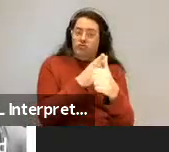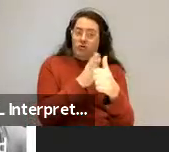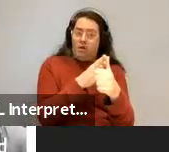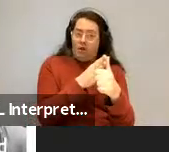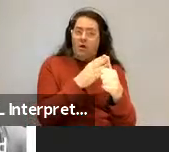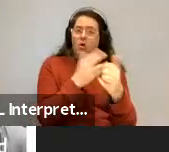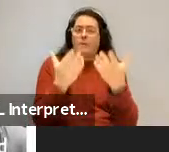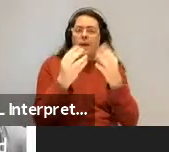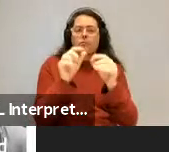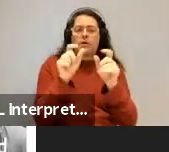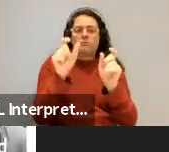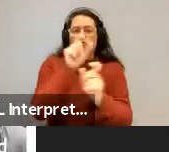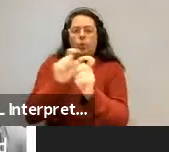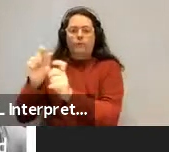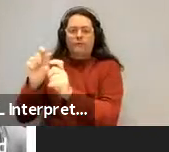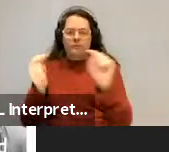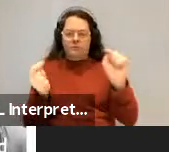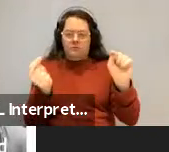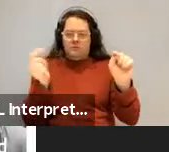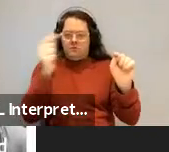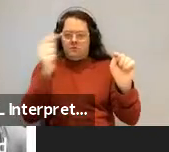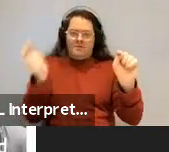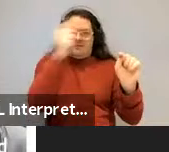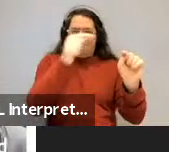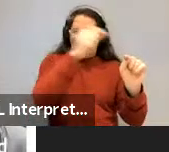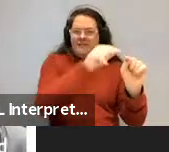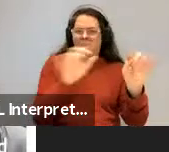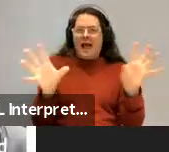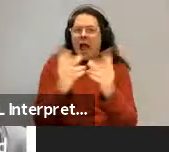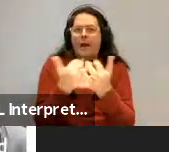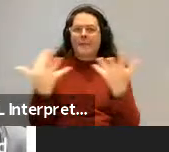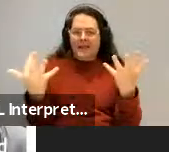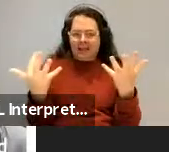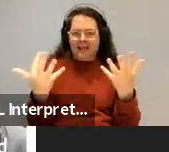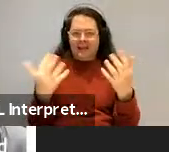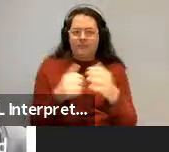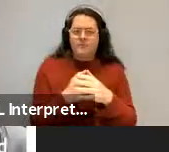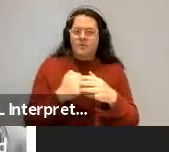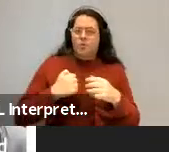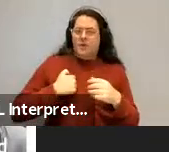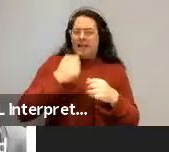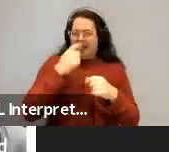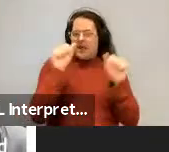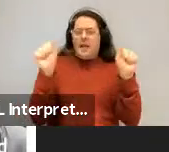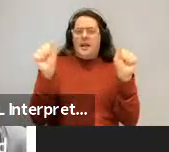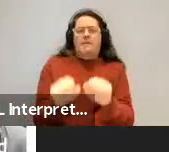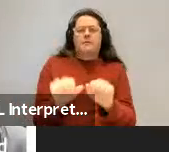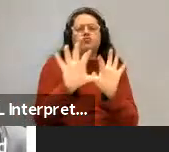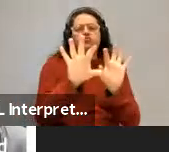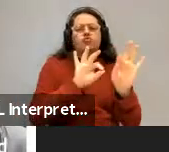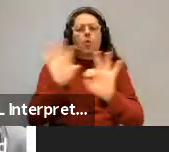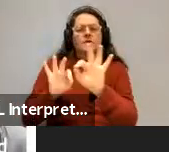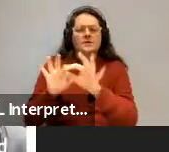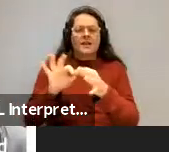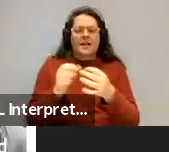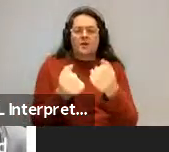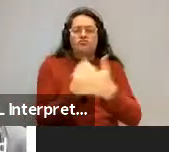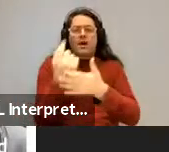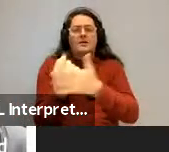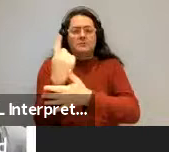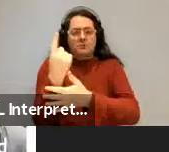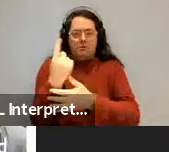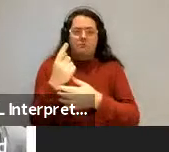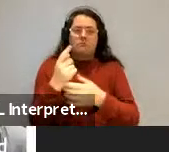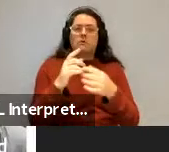and we do a little more a little more conservative than that we take a more constrained baseline, we constrain the choices in the random structure to be so